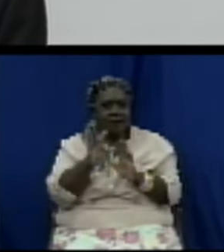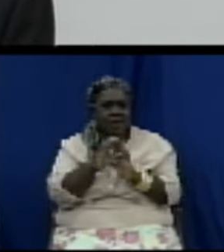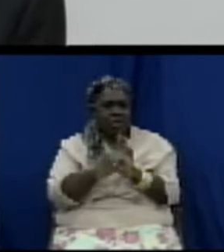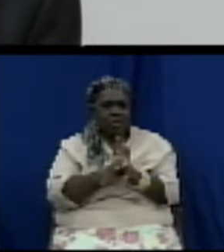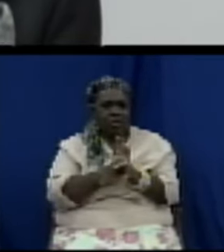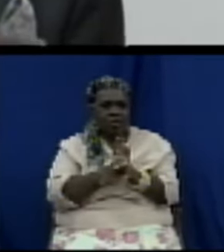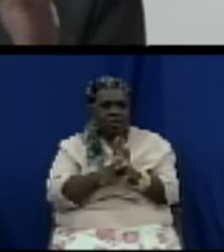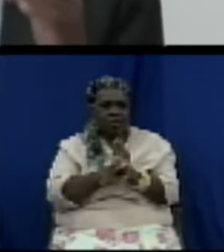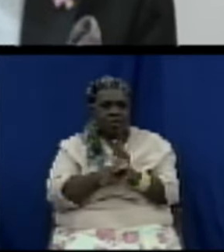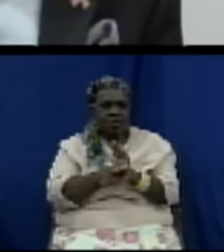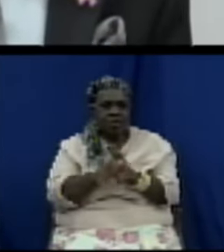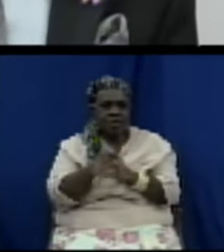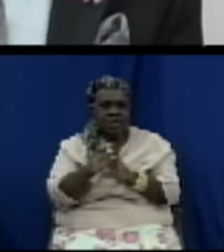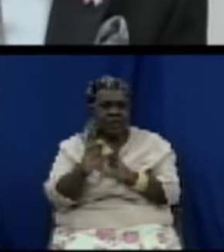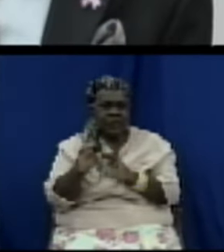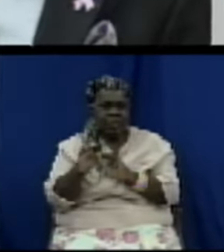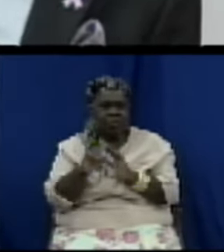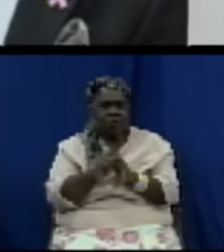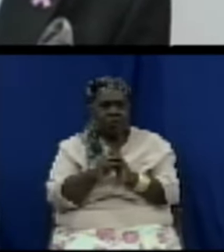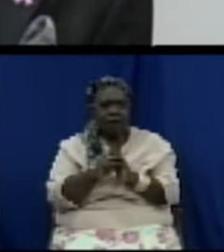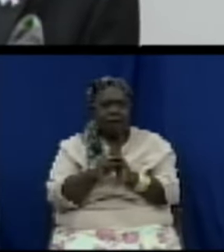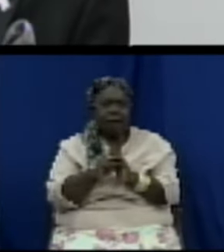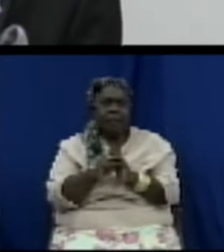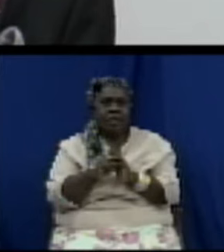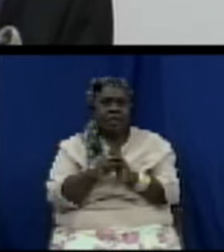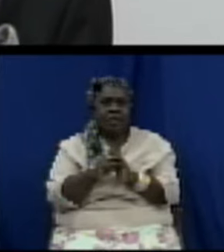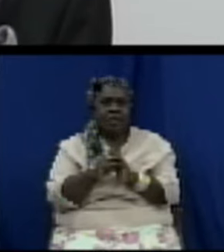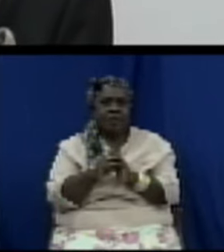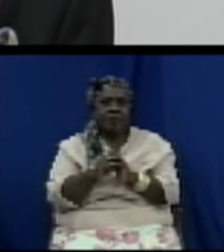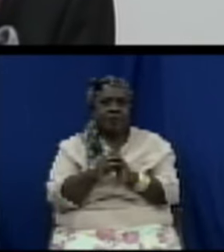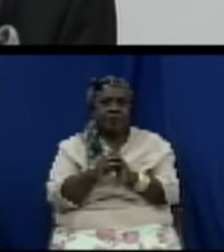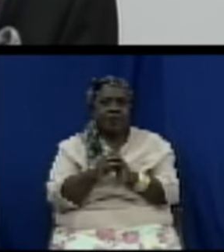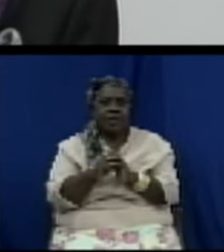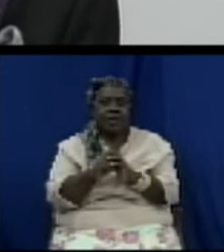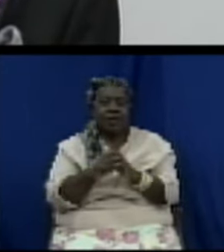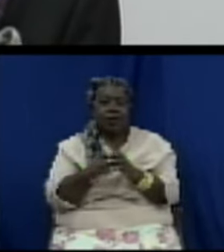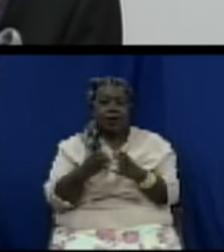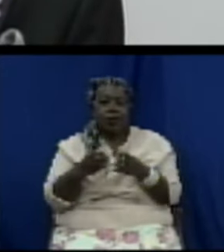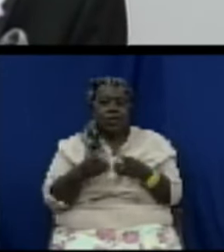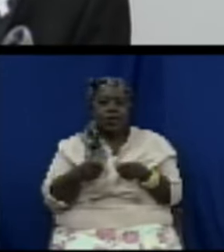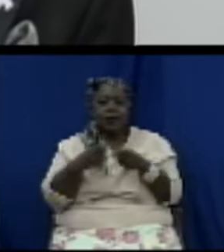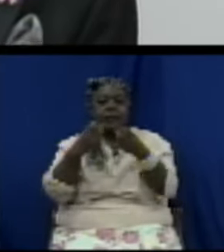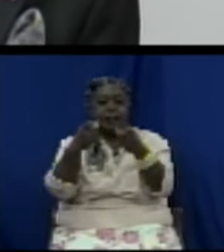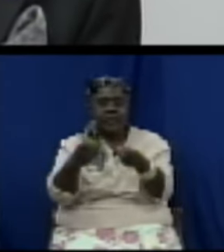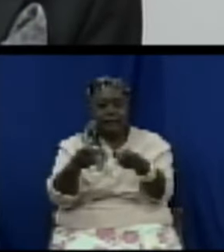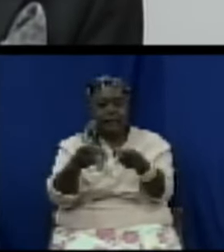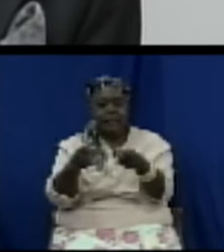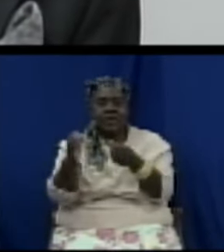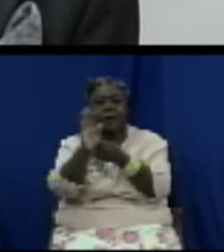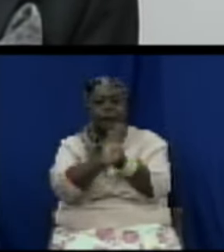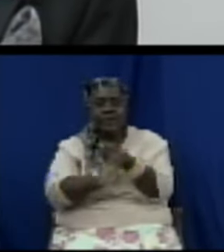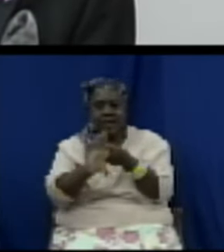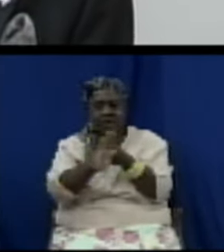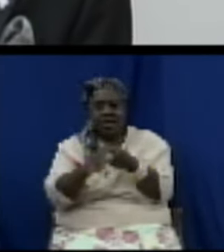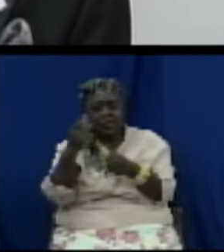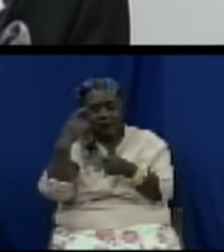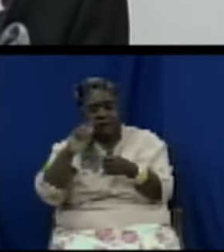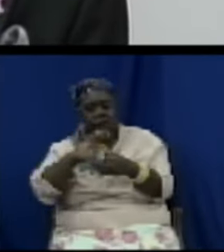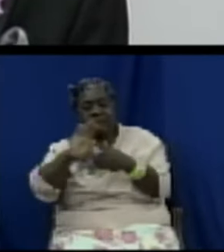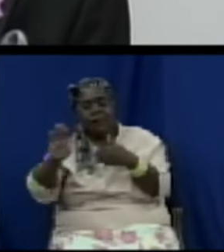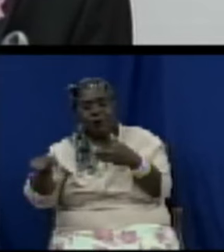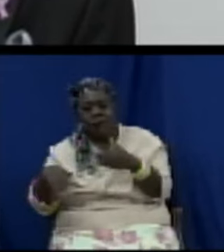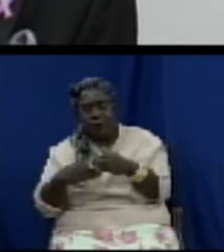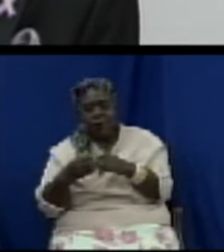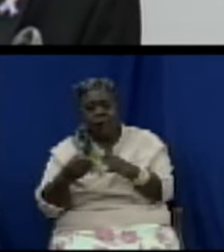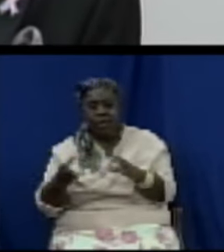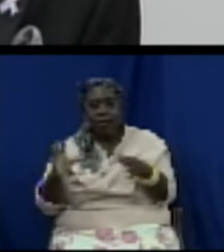model consumer protection legislation for all of the member